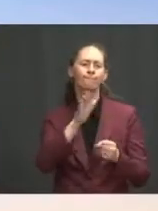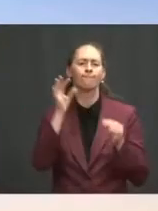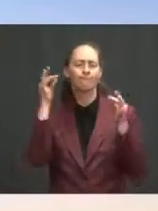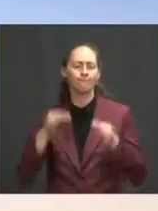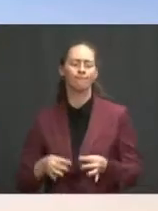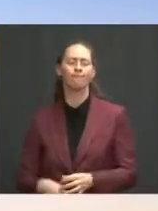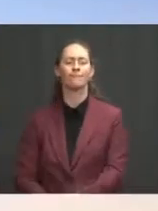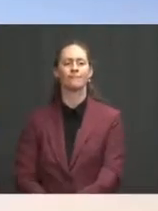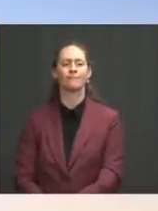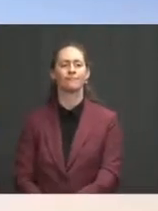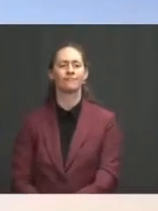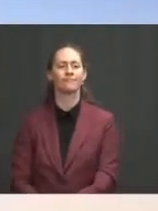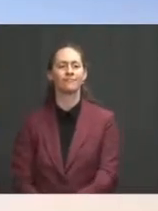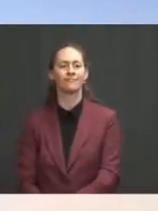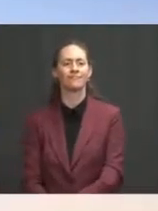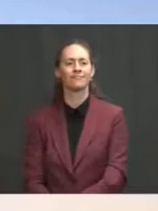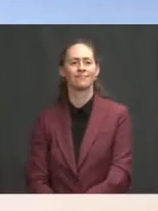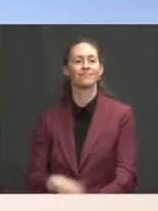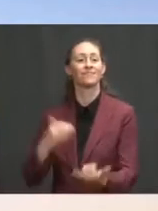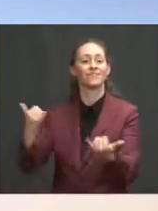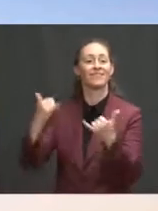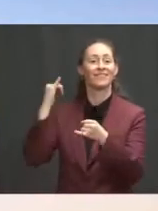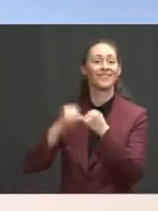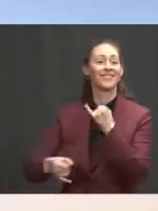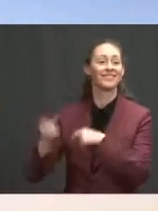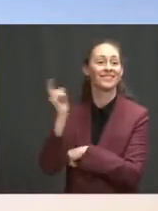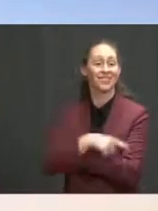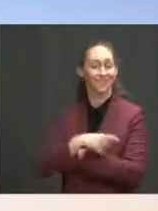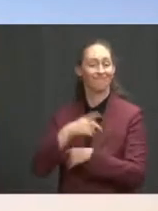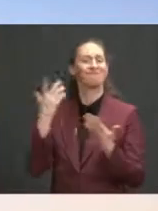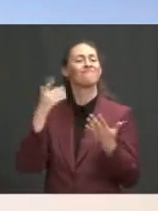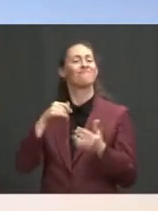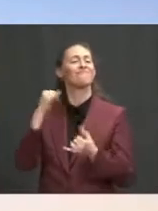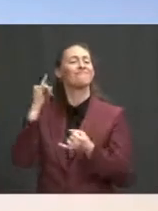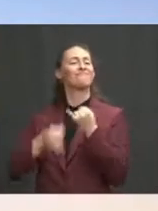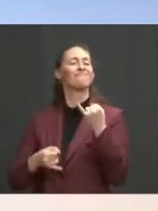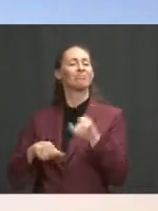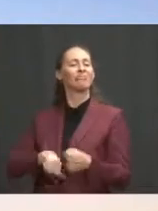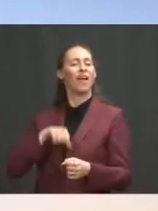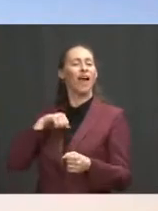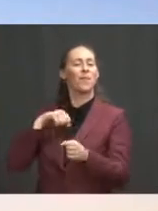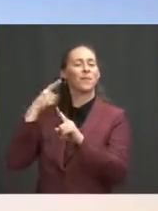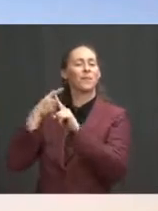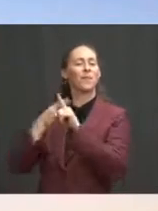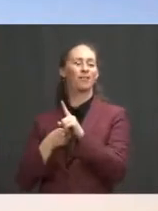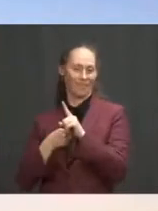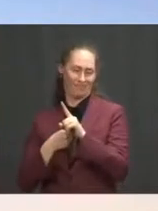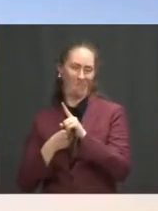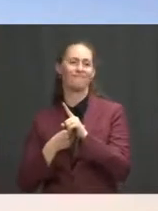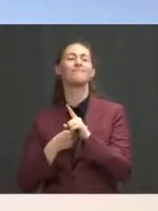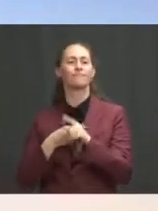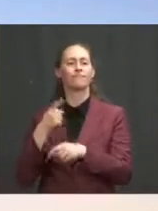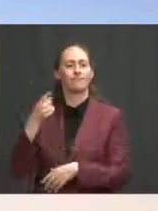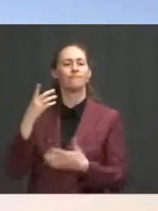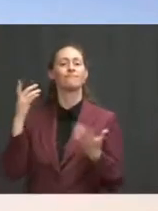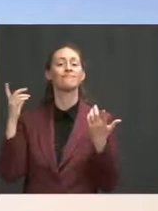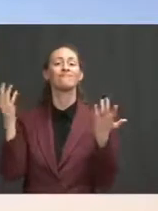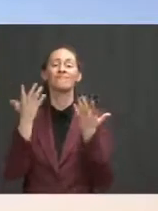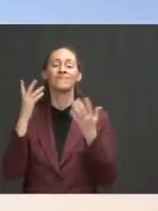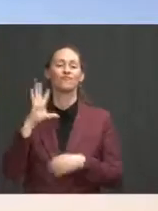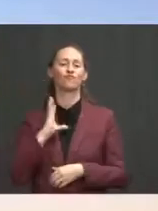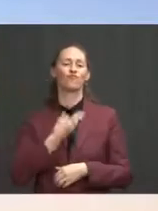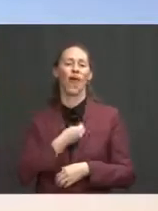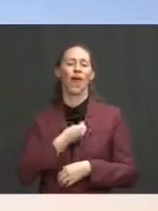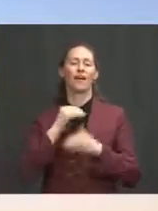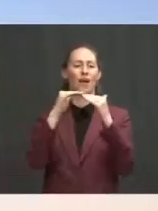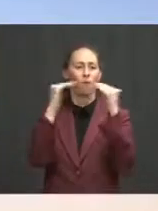today is the last day of Pride Month, and I am honored to host a prerecorded virtual convening on transgender equality later this evening. At this